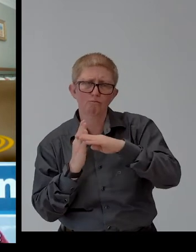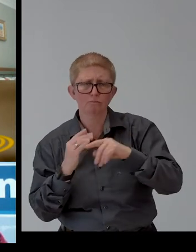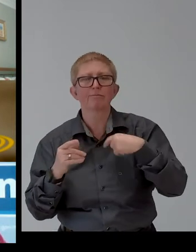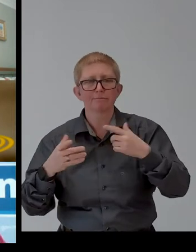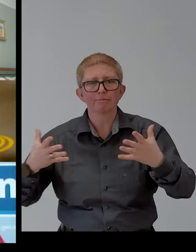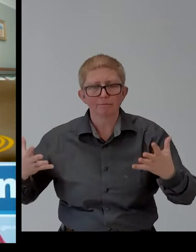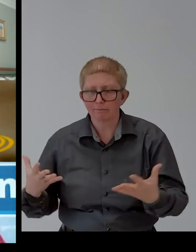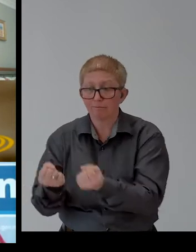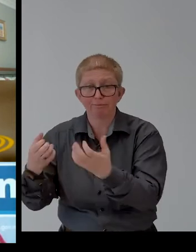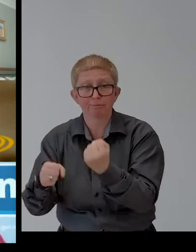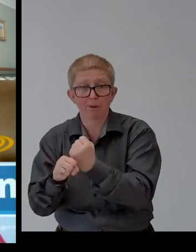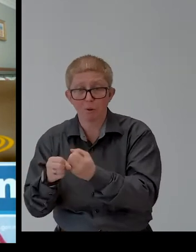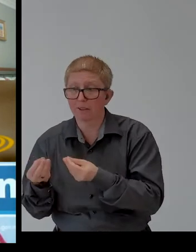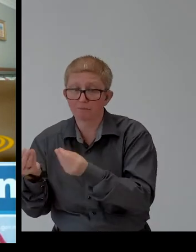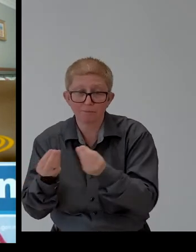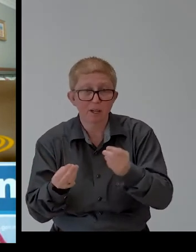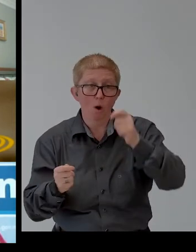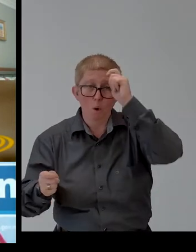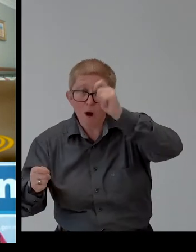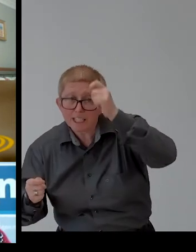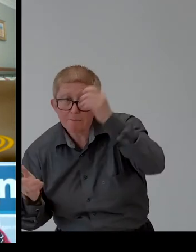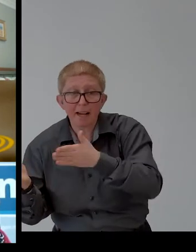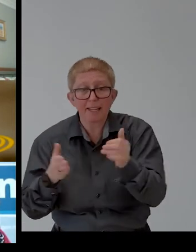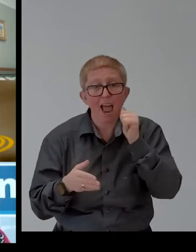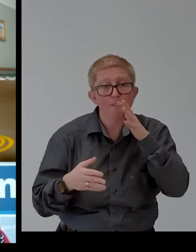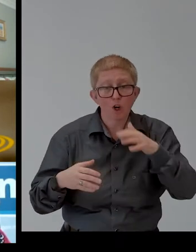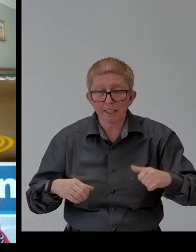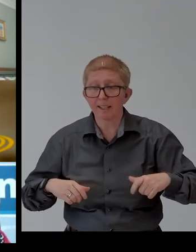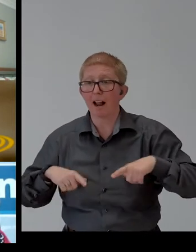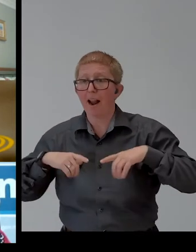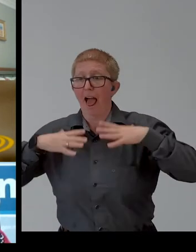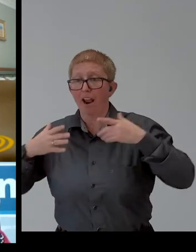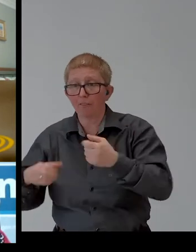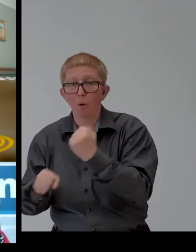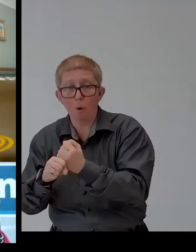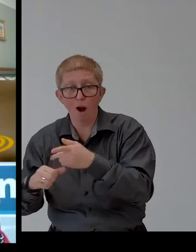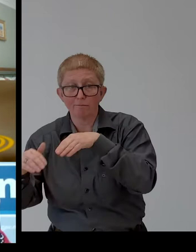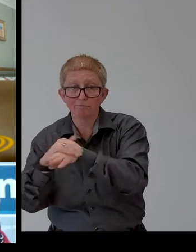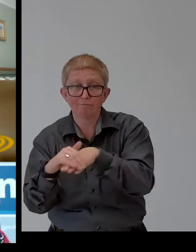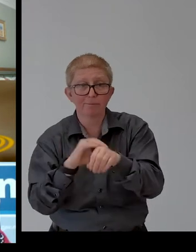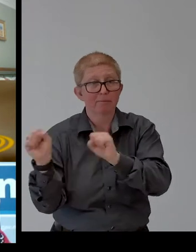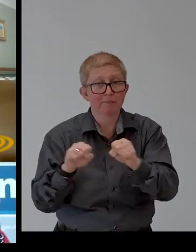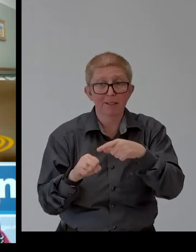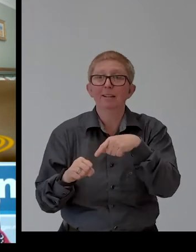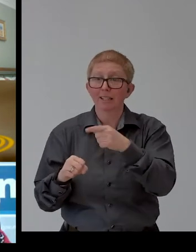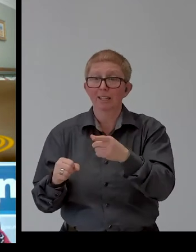in everyday working life. We hope to give this chance to thousands more. Thank you.